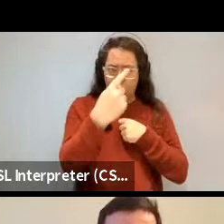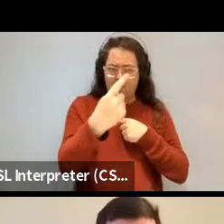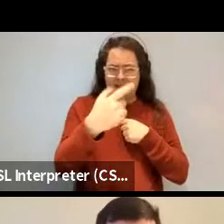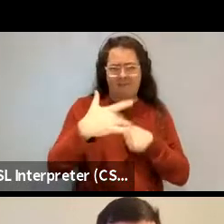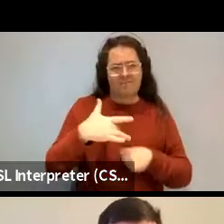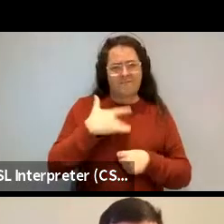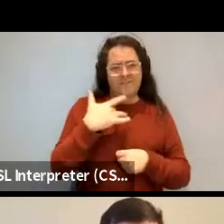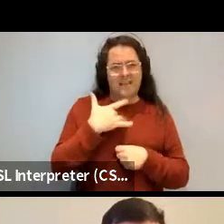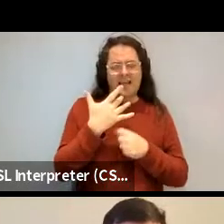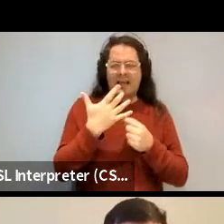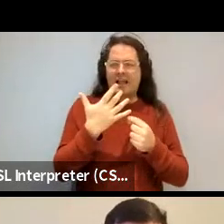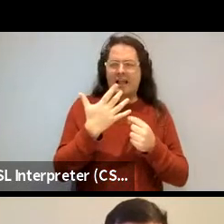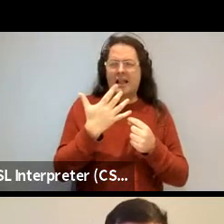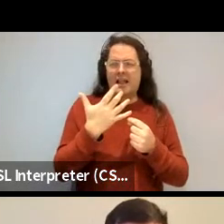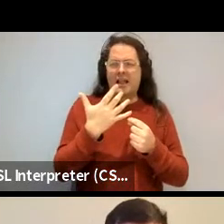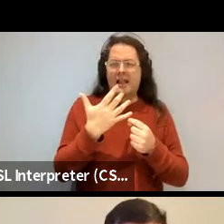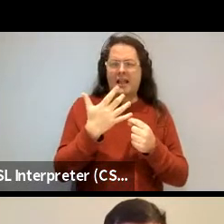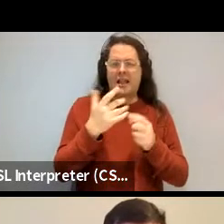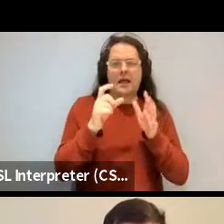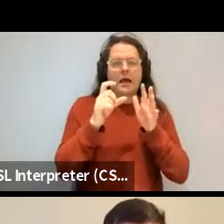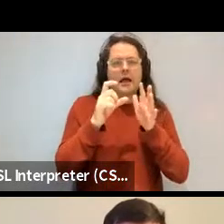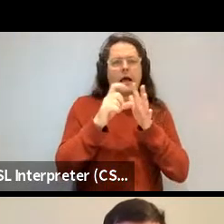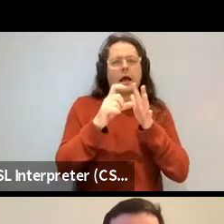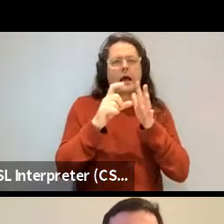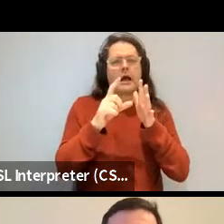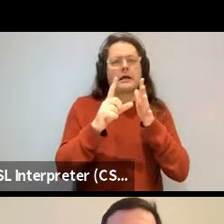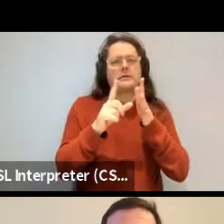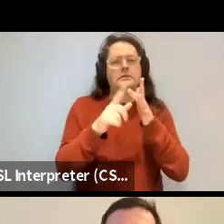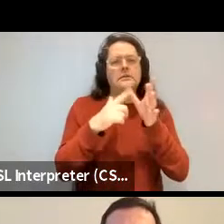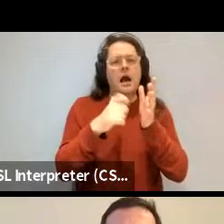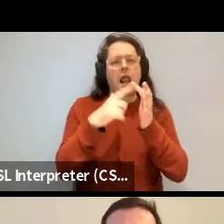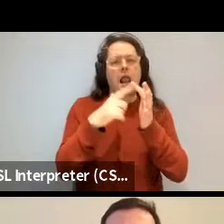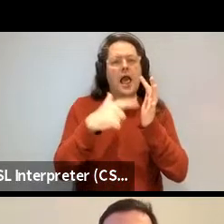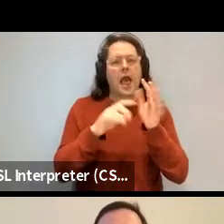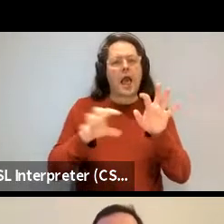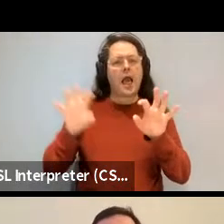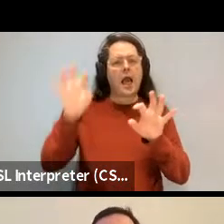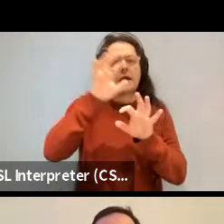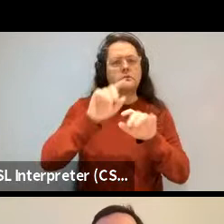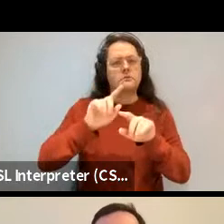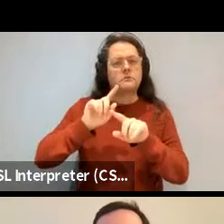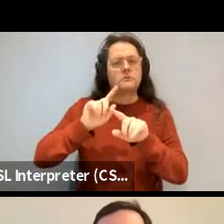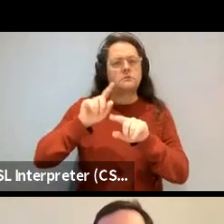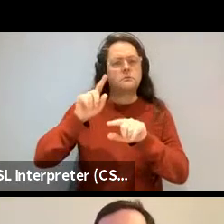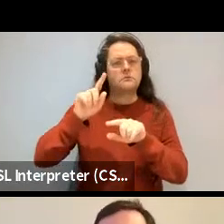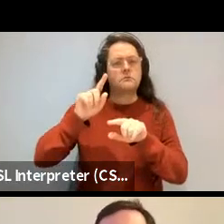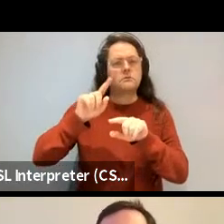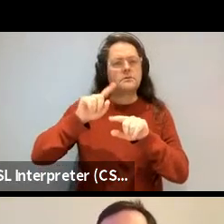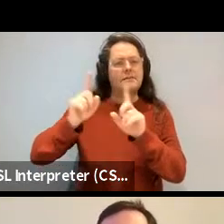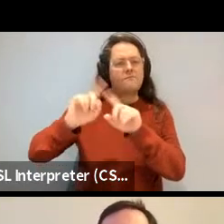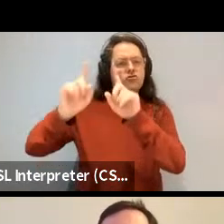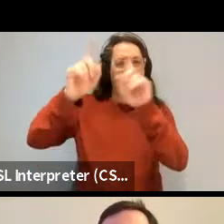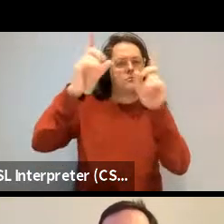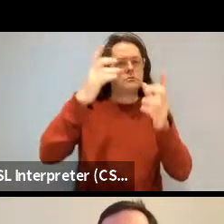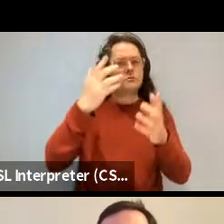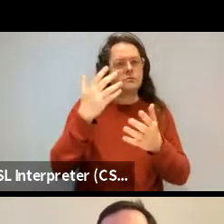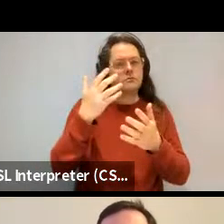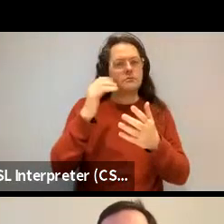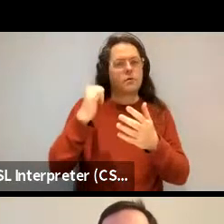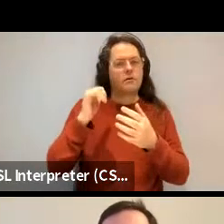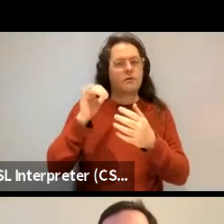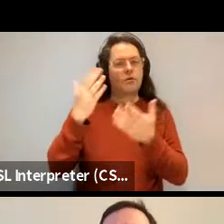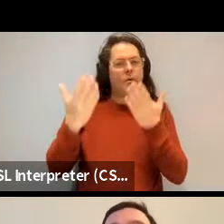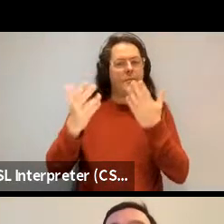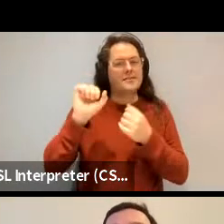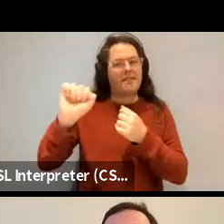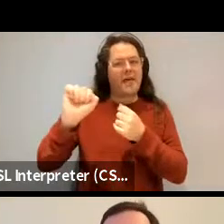in how dialects might vary with respect to how conservative they are in extension,